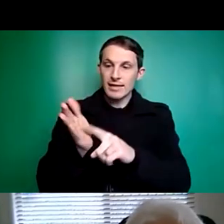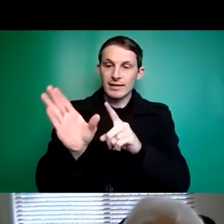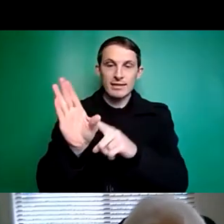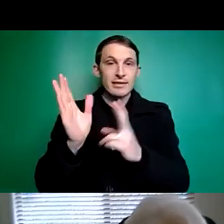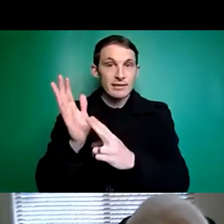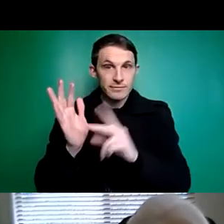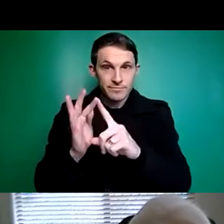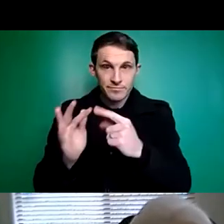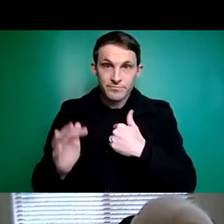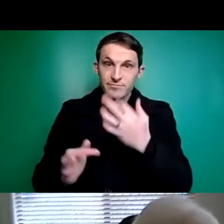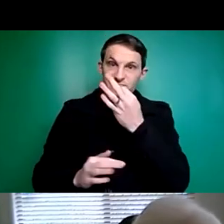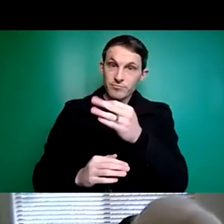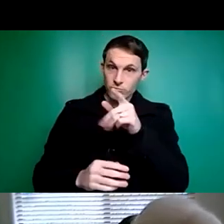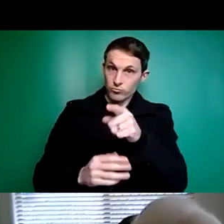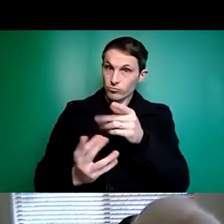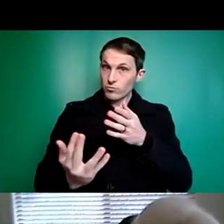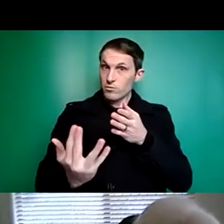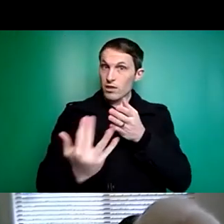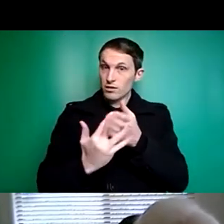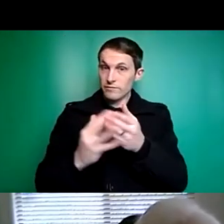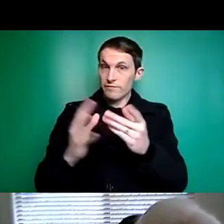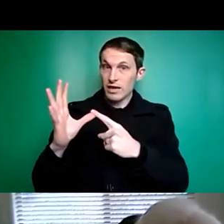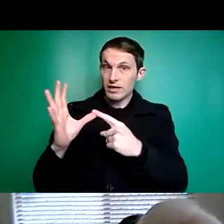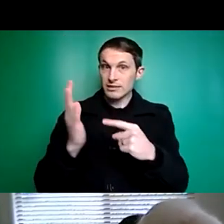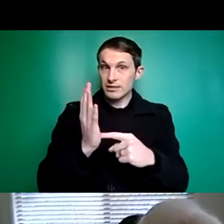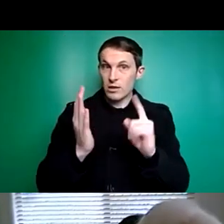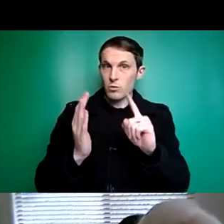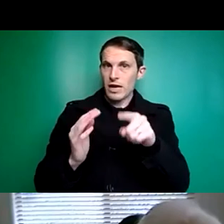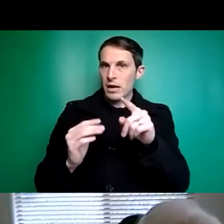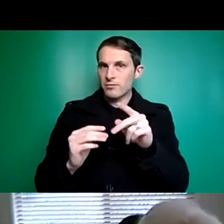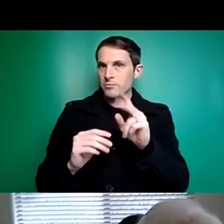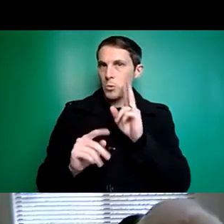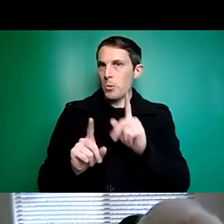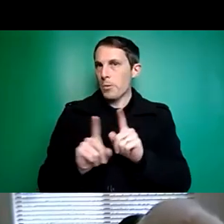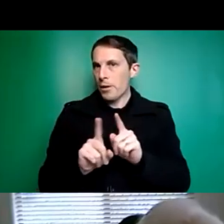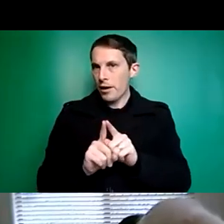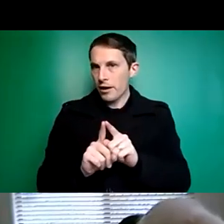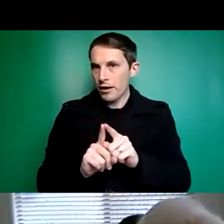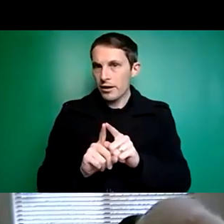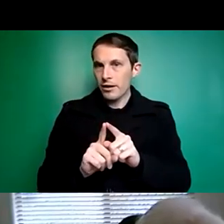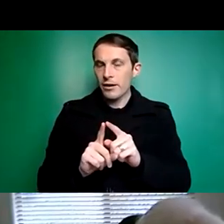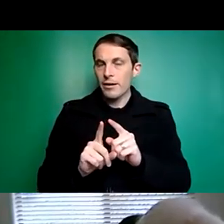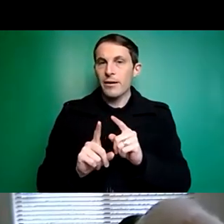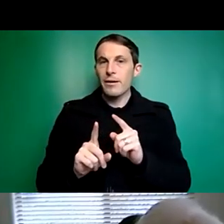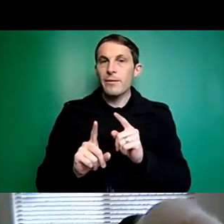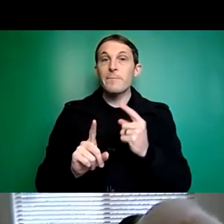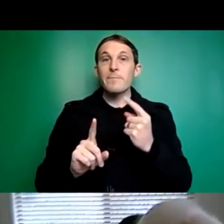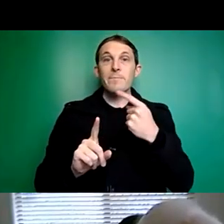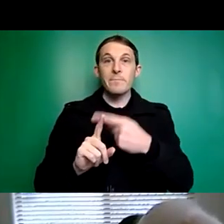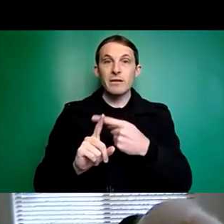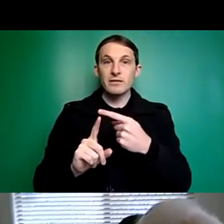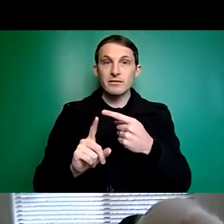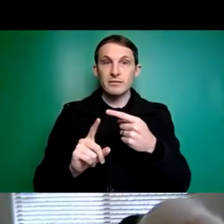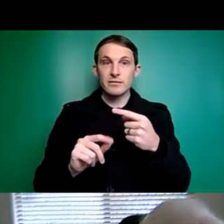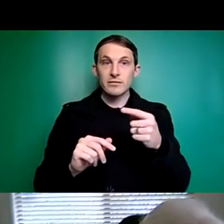access to assistive technology look like for you and how might this differ from the experience of someone